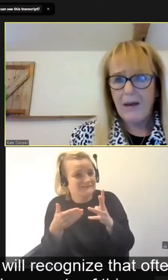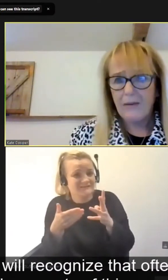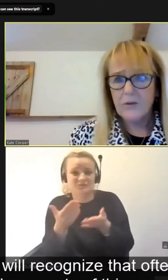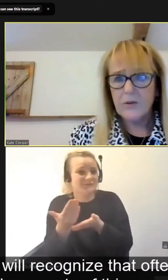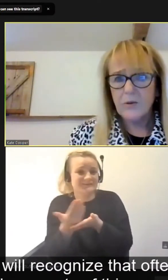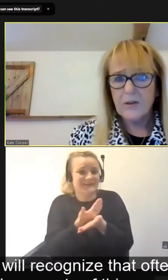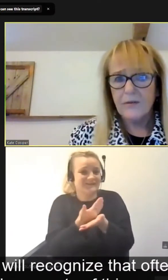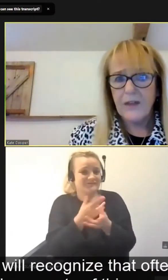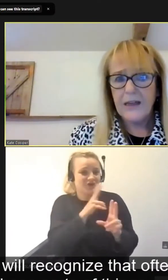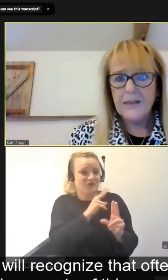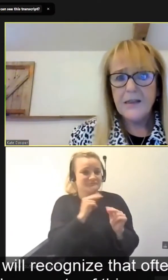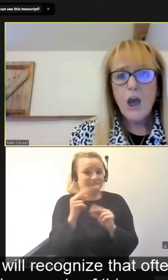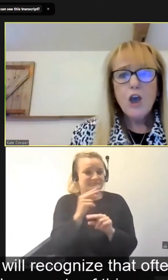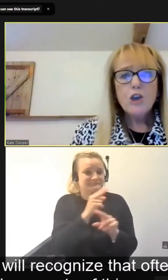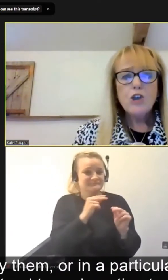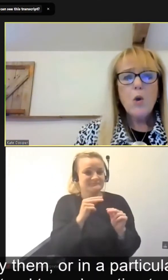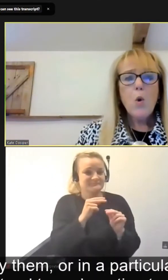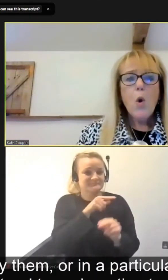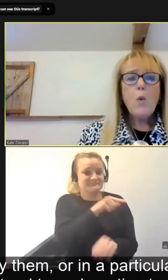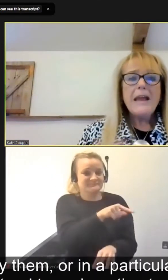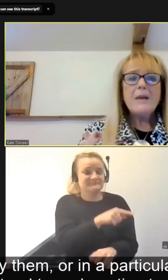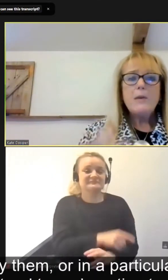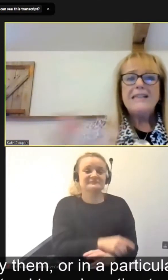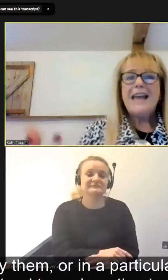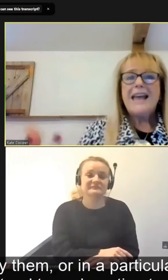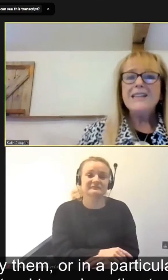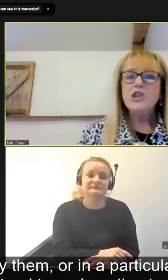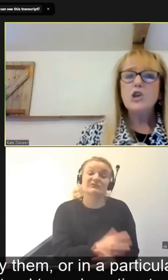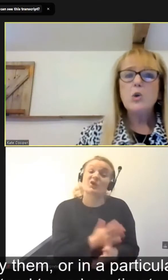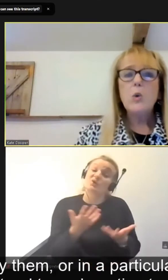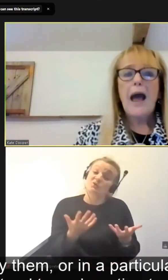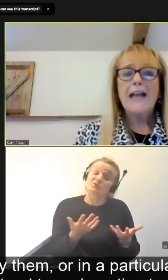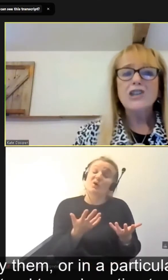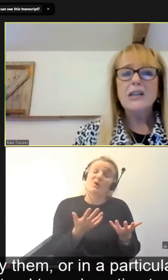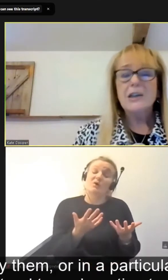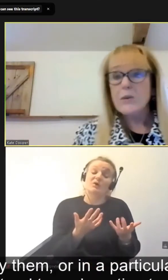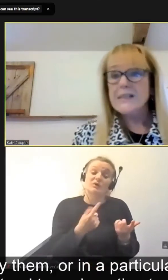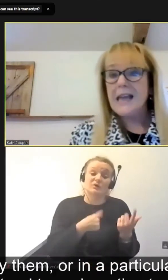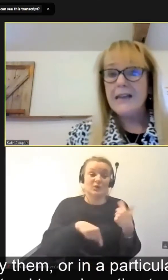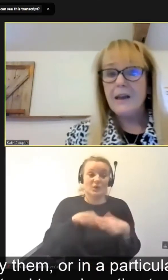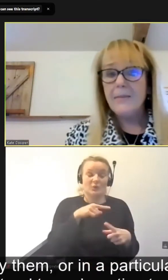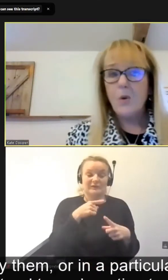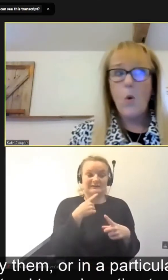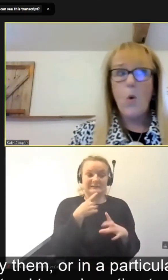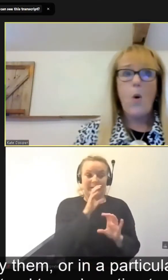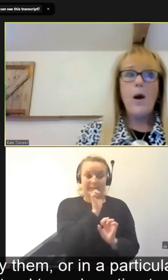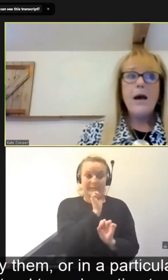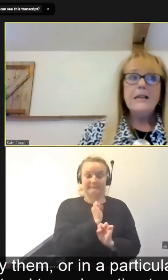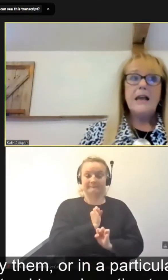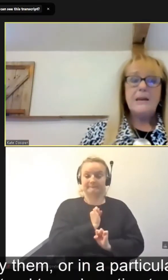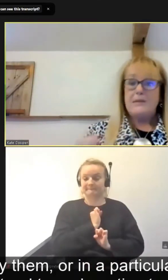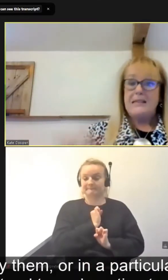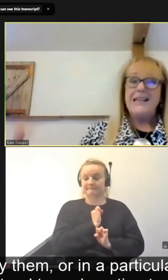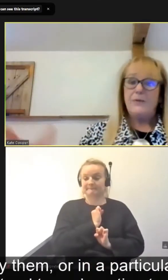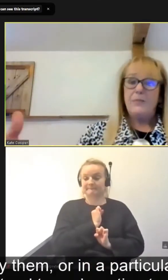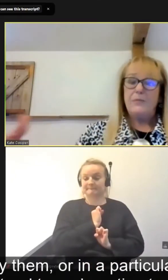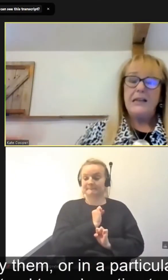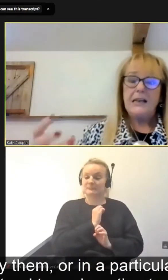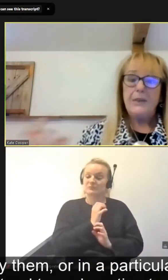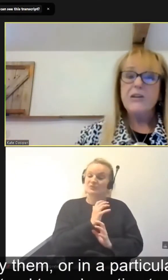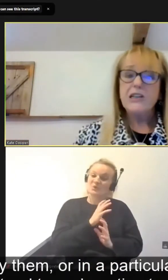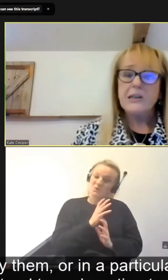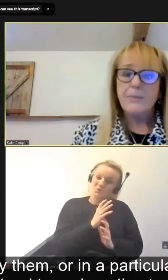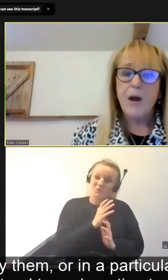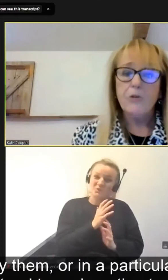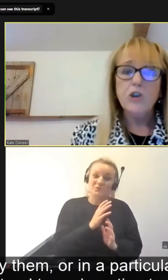to talk about those sorts of things. So we tend to actually not say them, or in a particularly, if we're